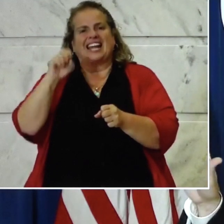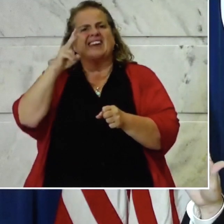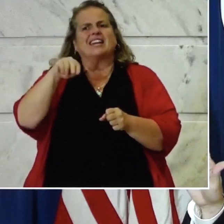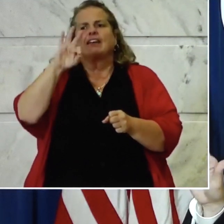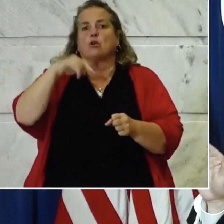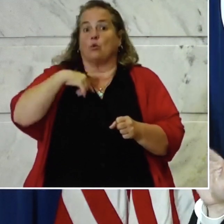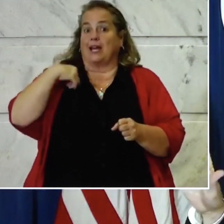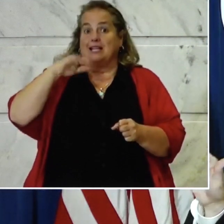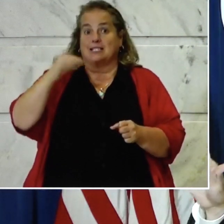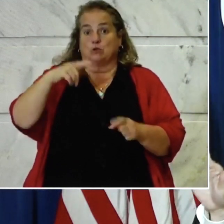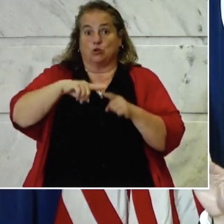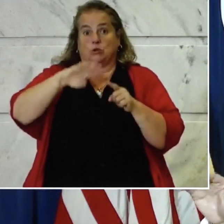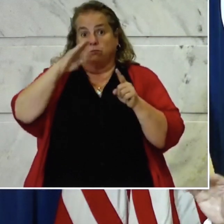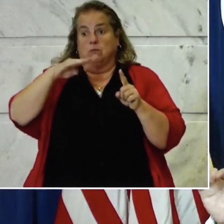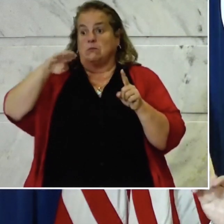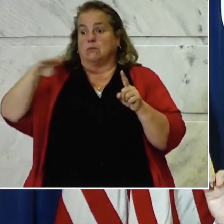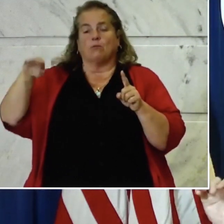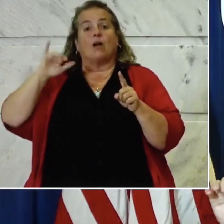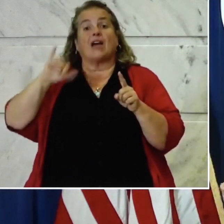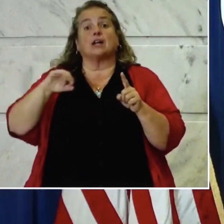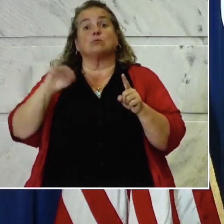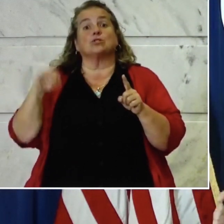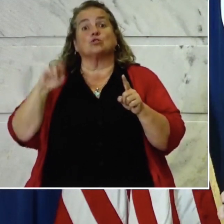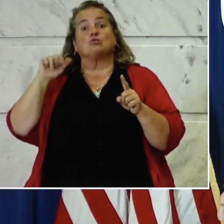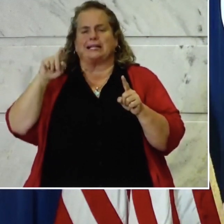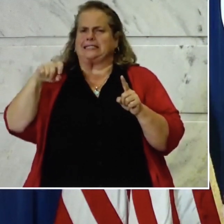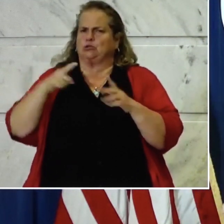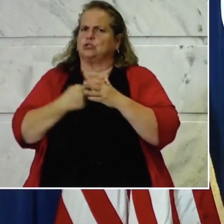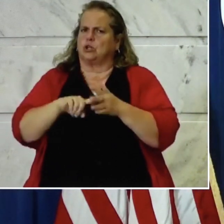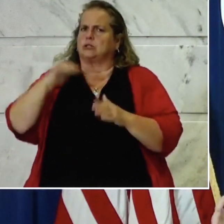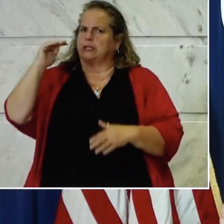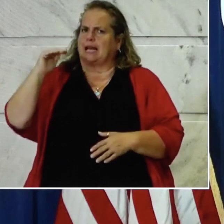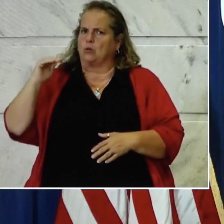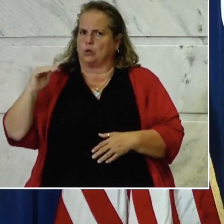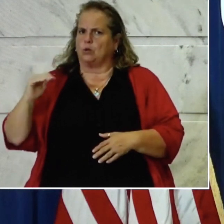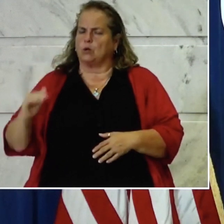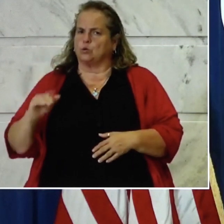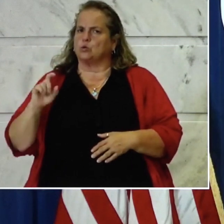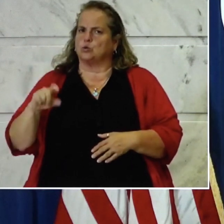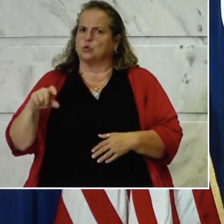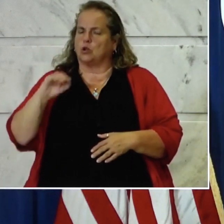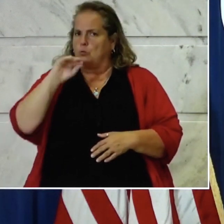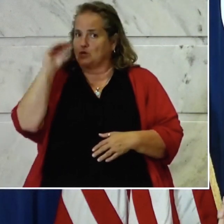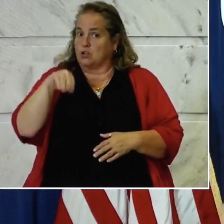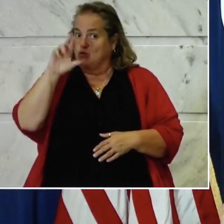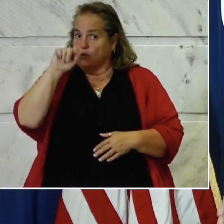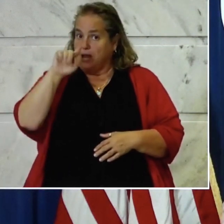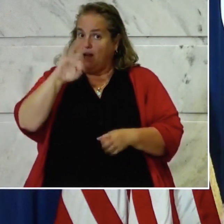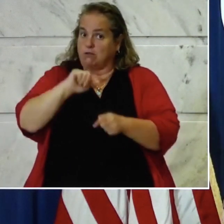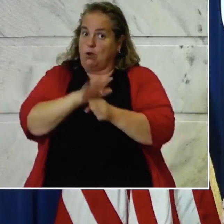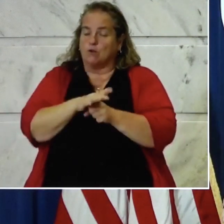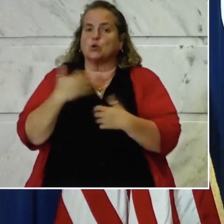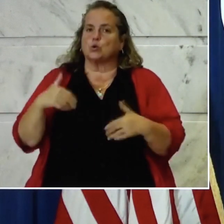overall numbers, we definitely need to see the positivity rate starting to go down. There are other states that I was talking